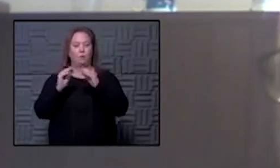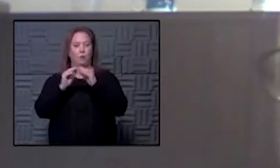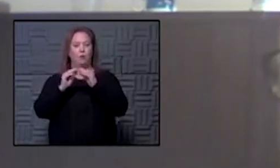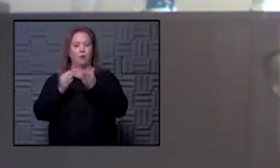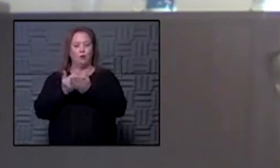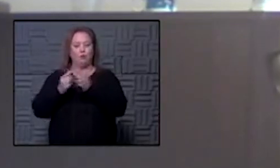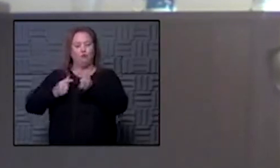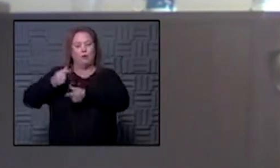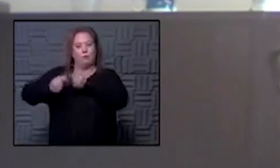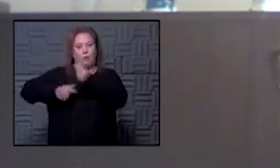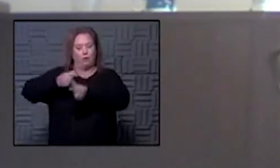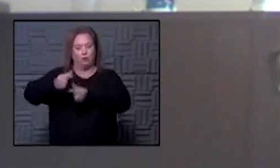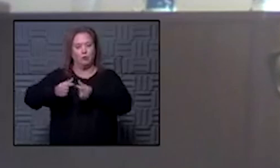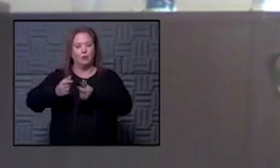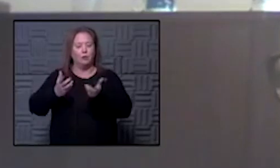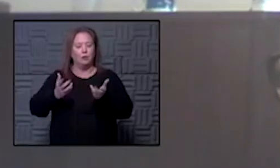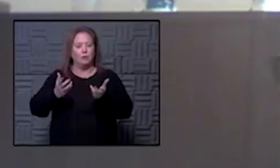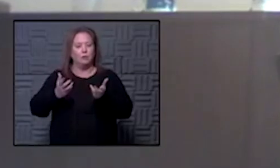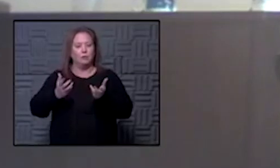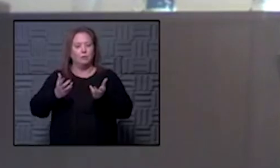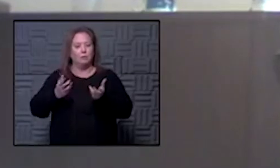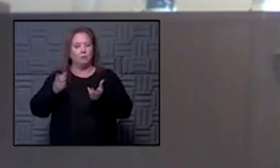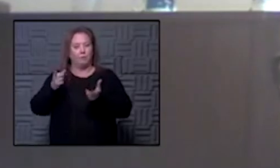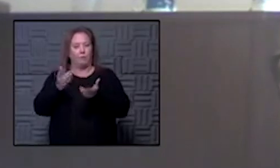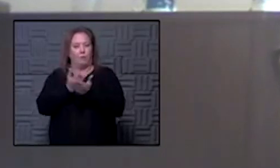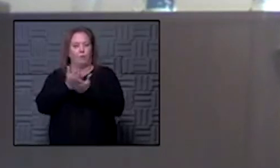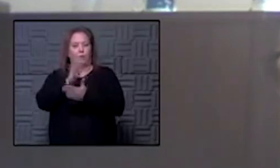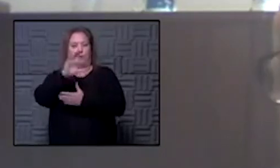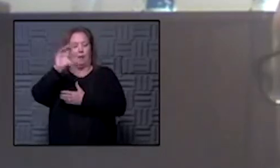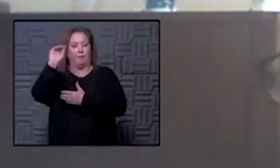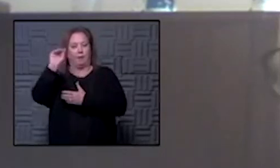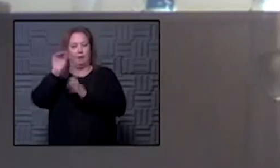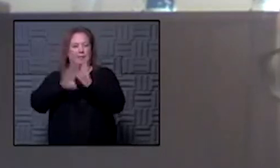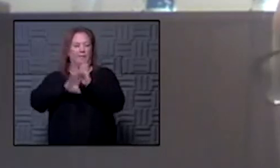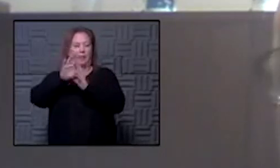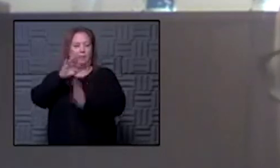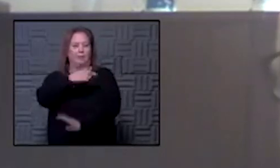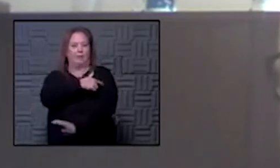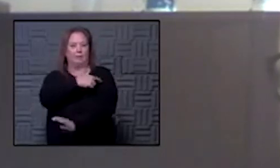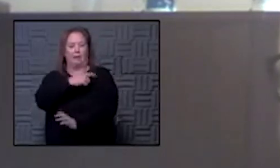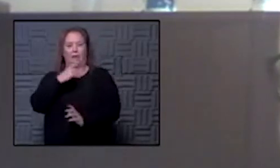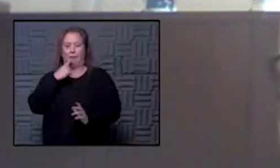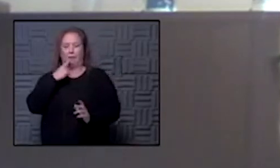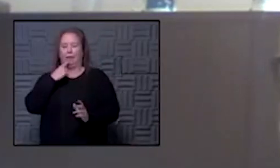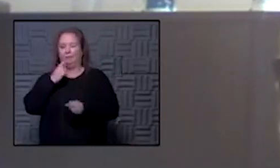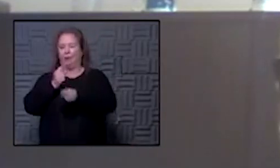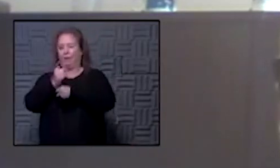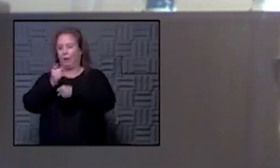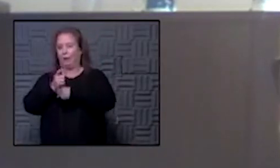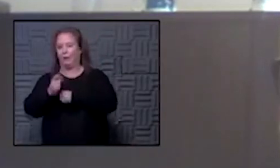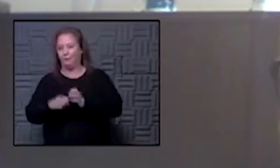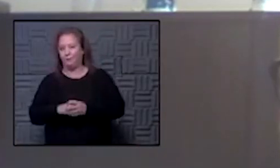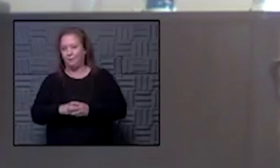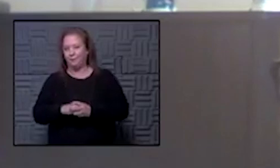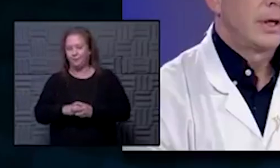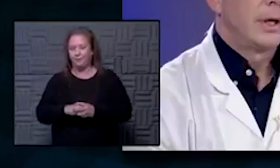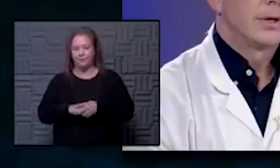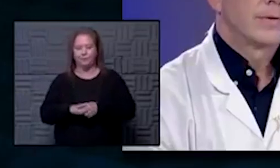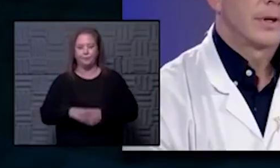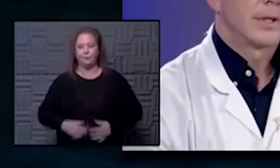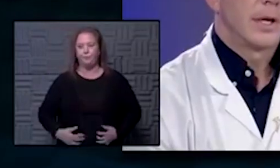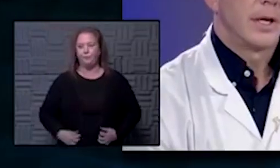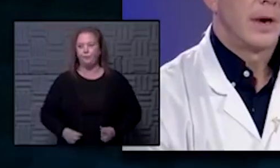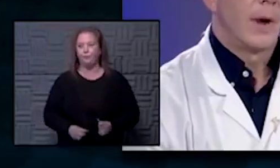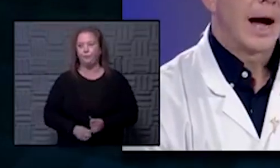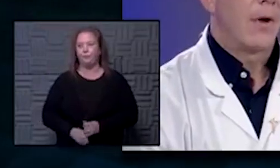generation information is made on them i you know it's i would say probably at least yearly right now and